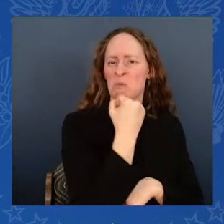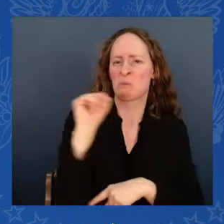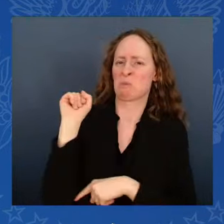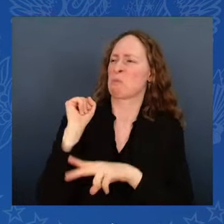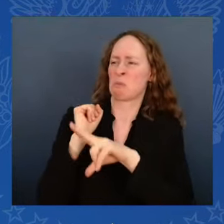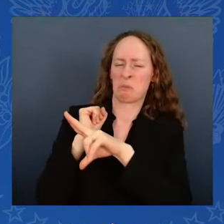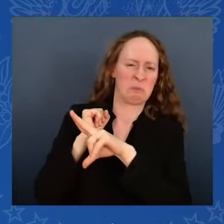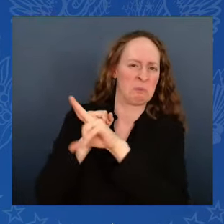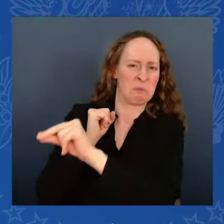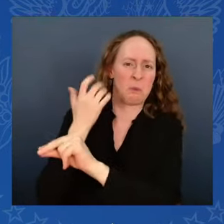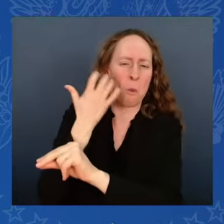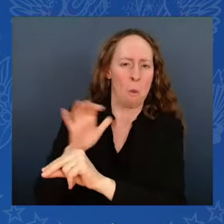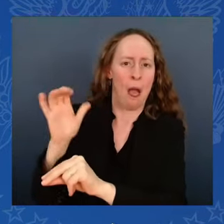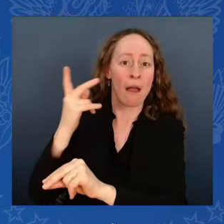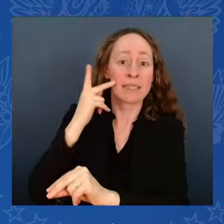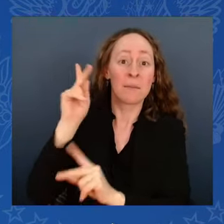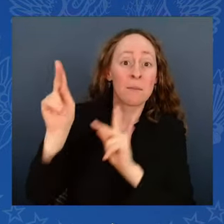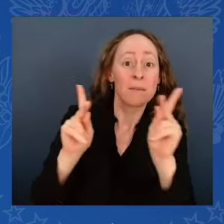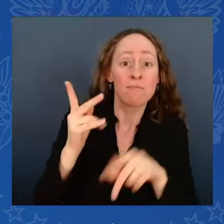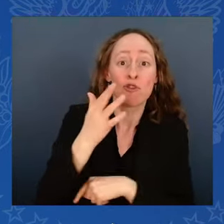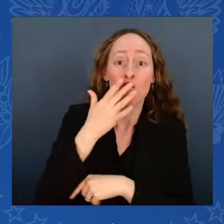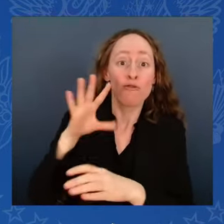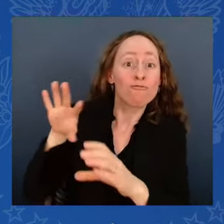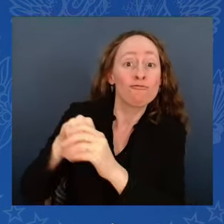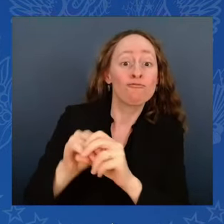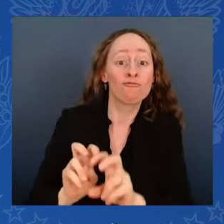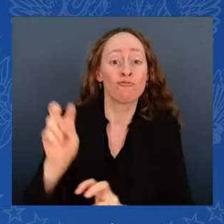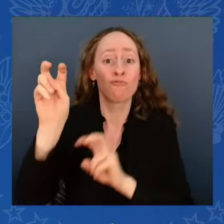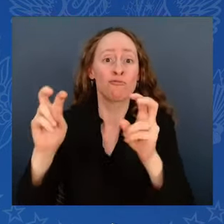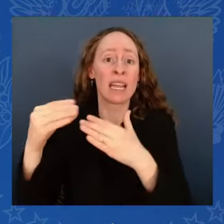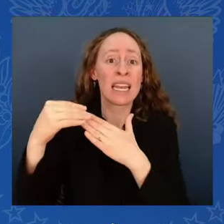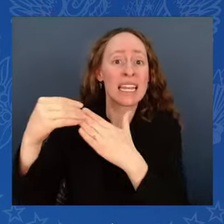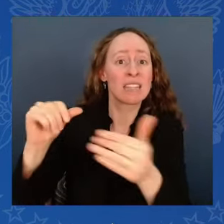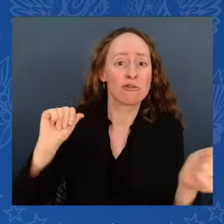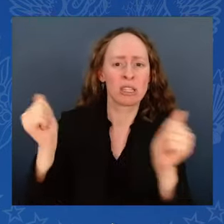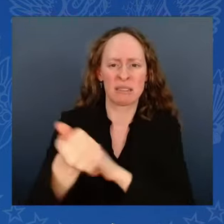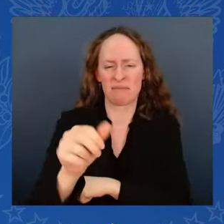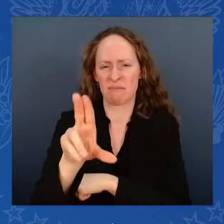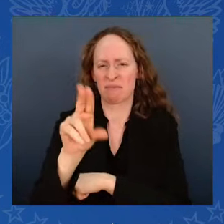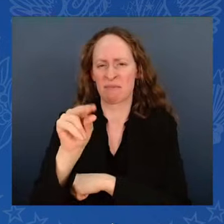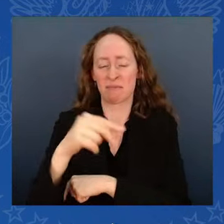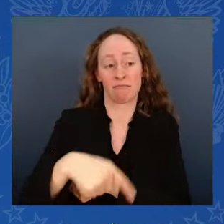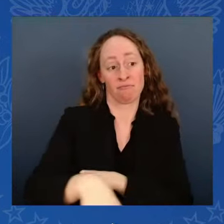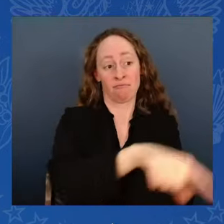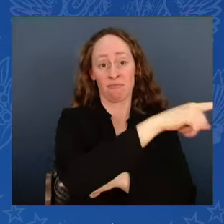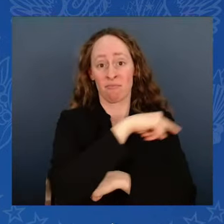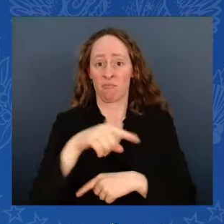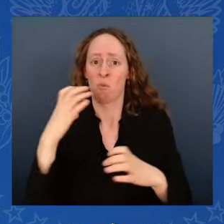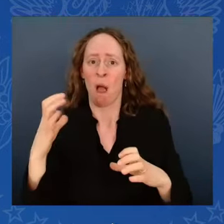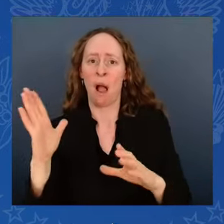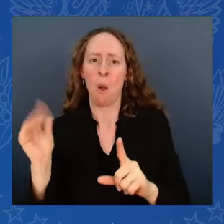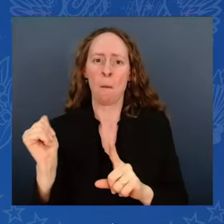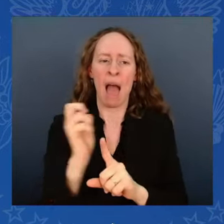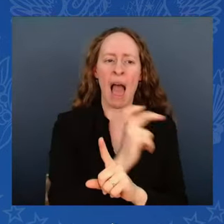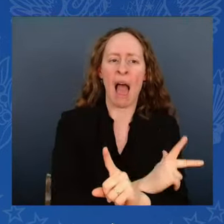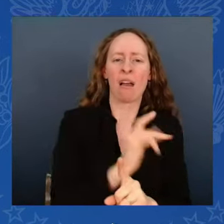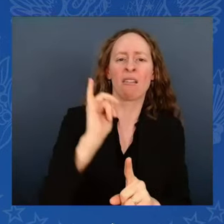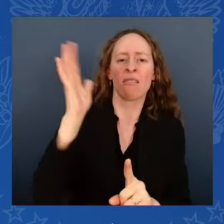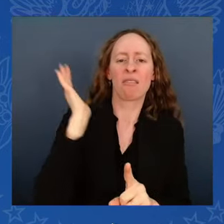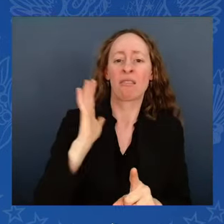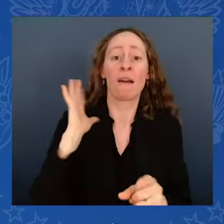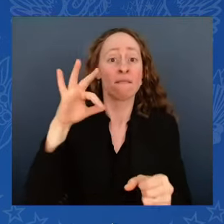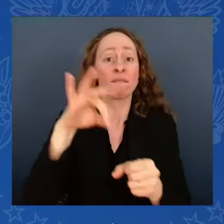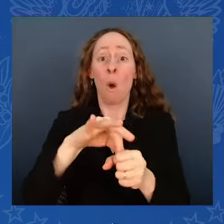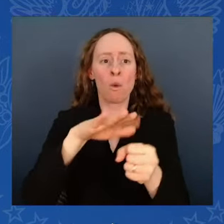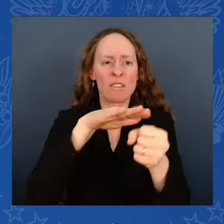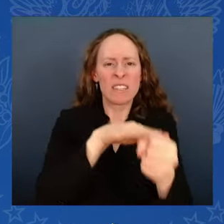Voter suppression. Election suppression. Ripping away reproductive freedom. Getting affirmative action. Gutting it.